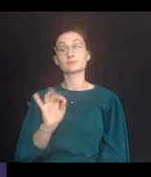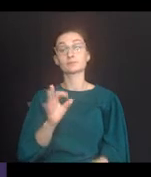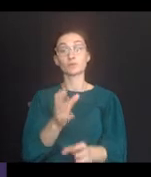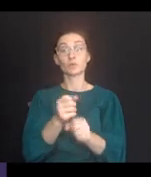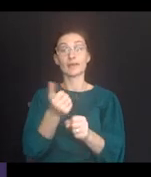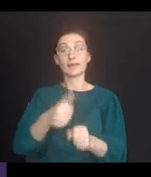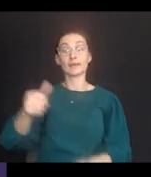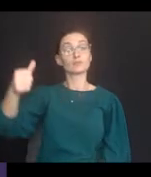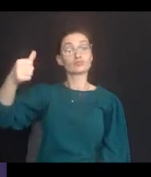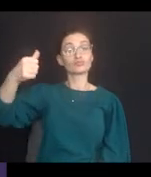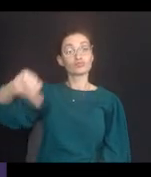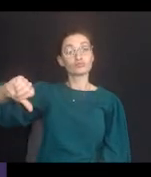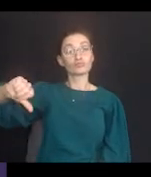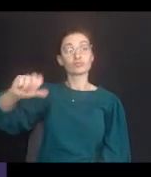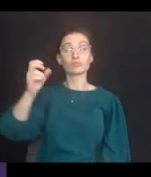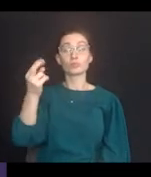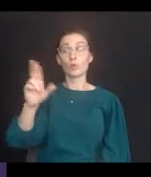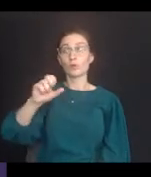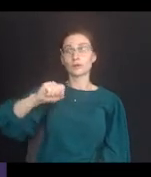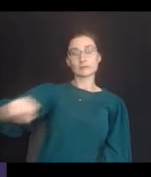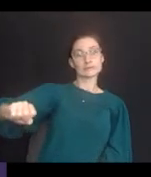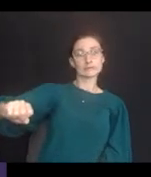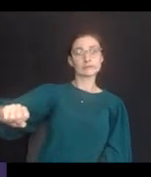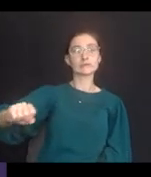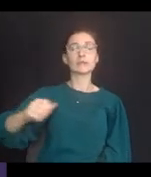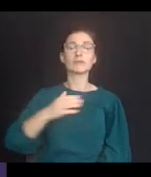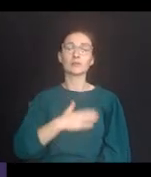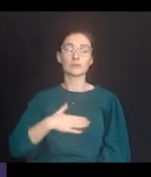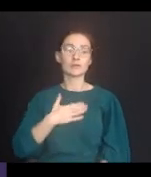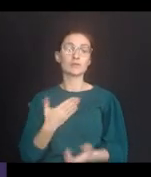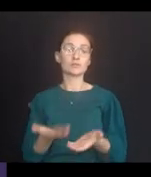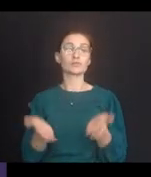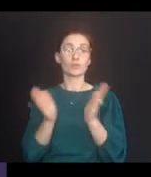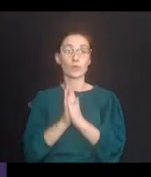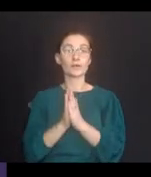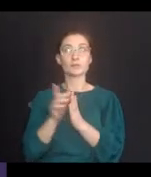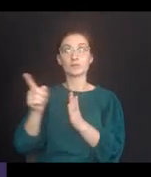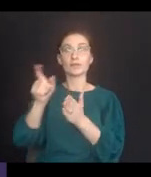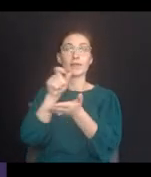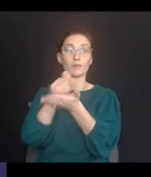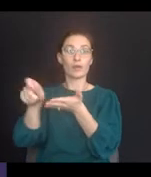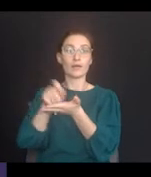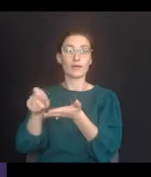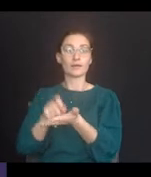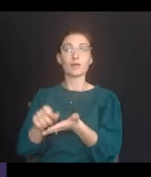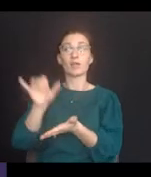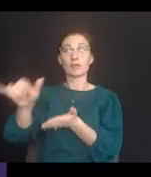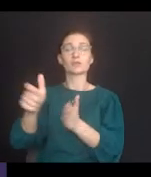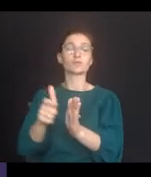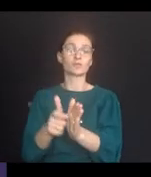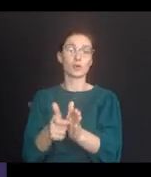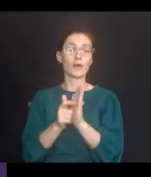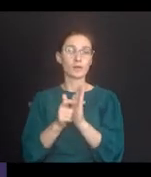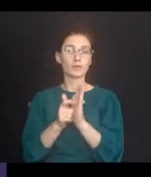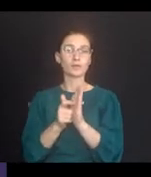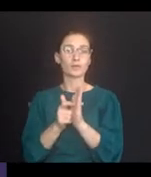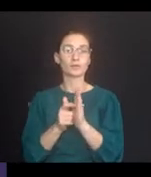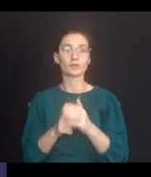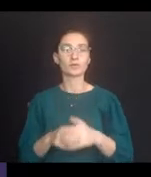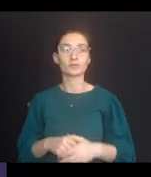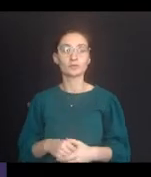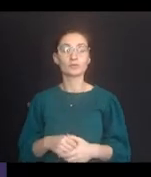If you receive any denials or you're met with resistance, know, please request that they be put in writing, as that is a requirement.